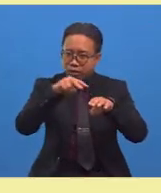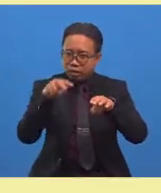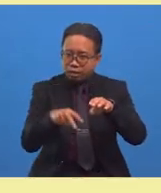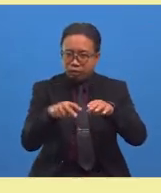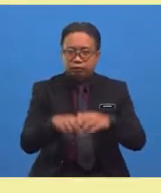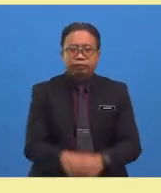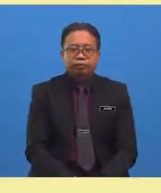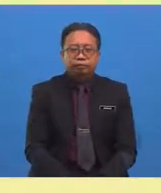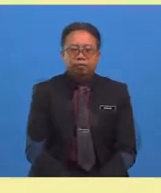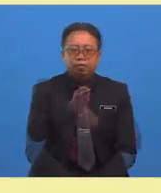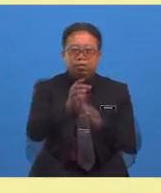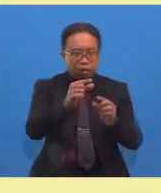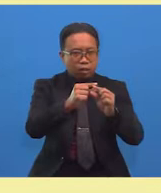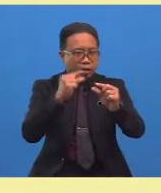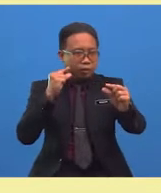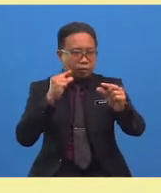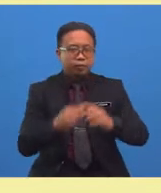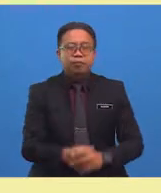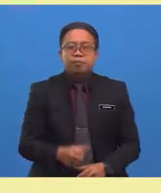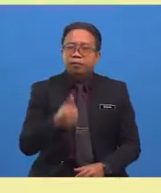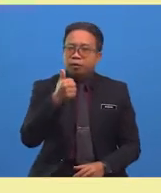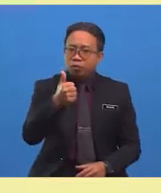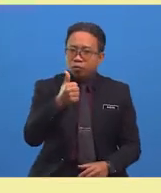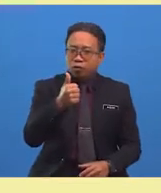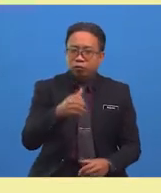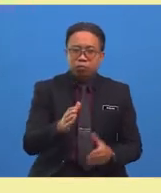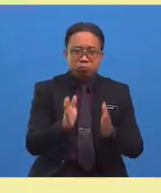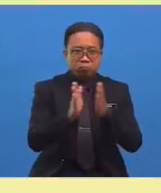line. I think we just won the game.